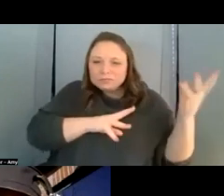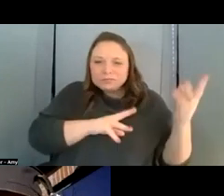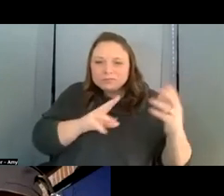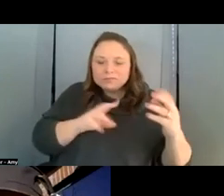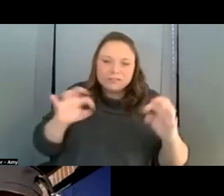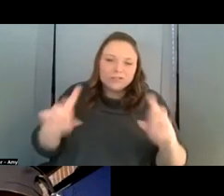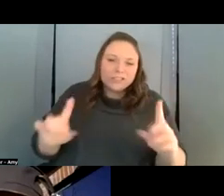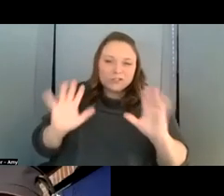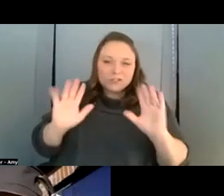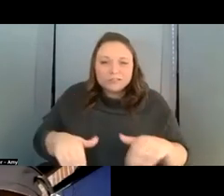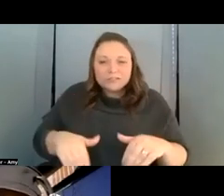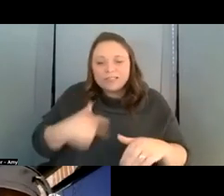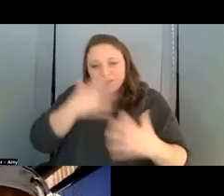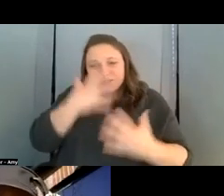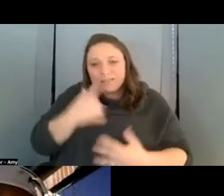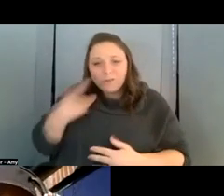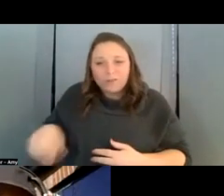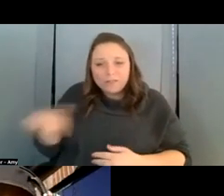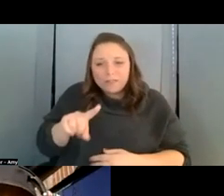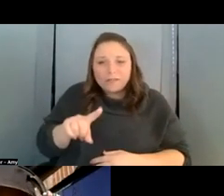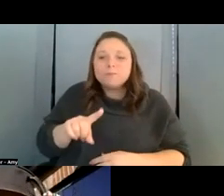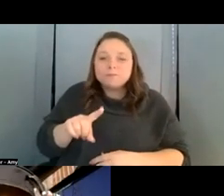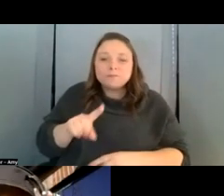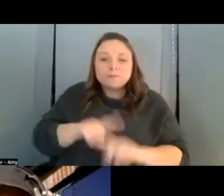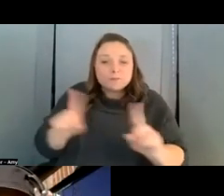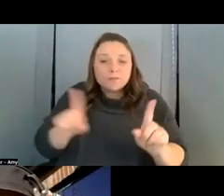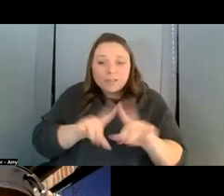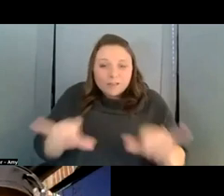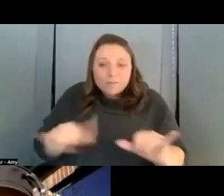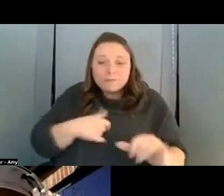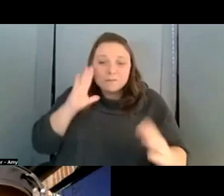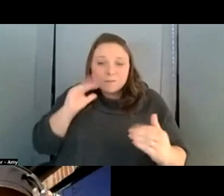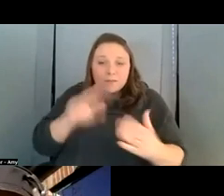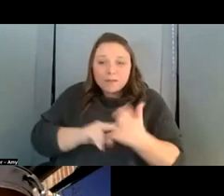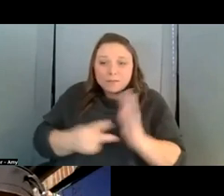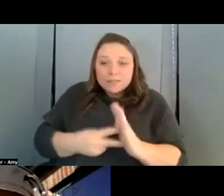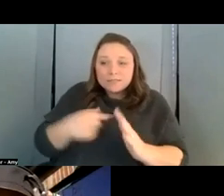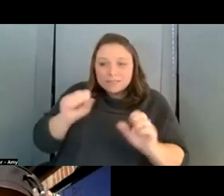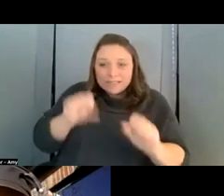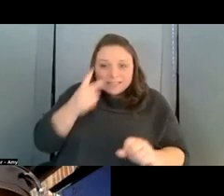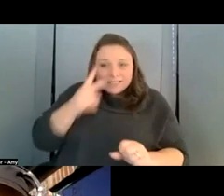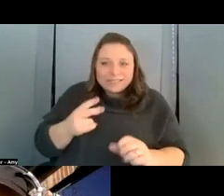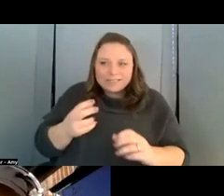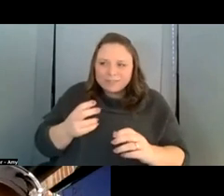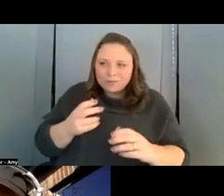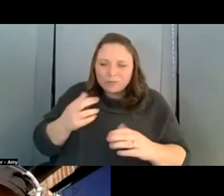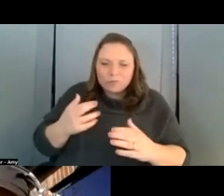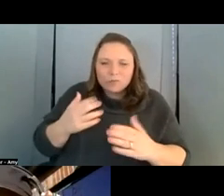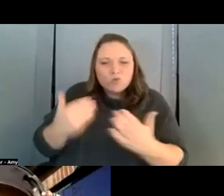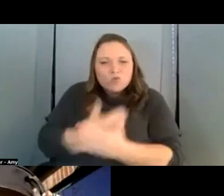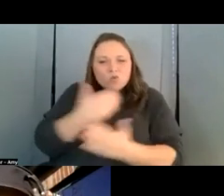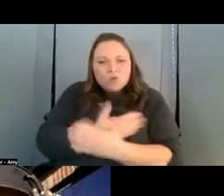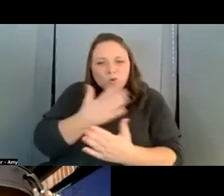that's a misfortune for them uh uh but i but i'm hoping that we get to see some revitalization of the idea that